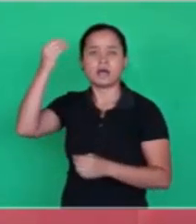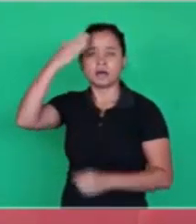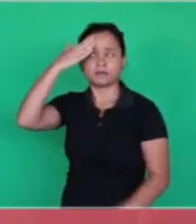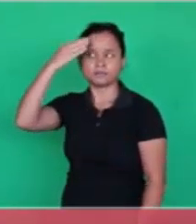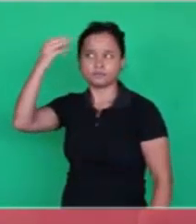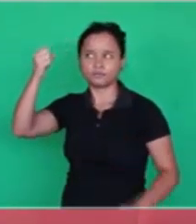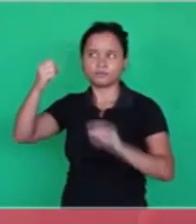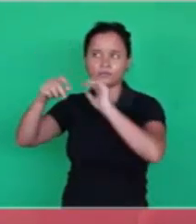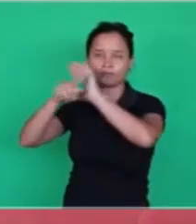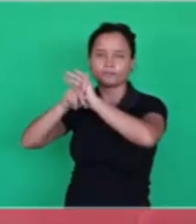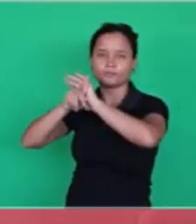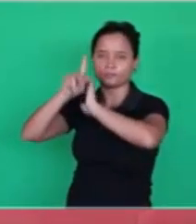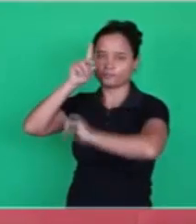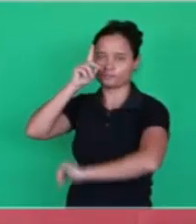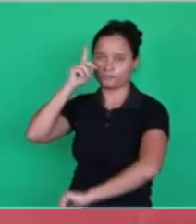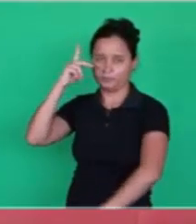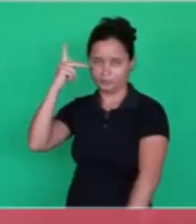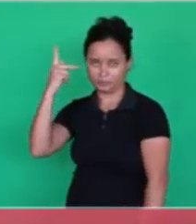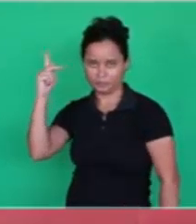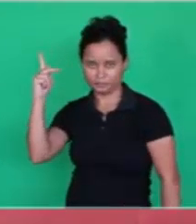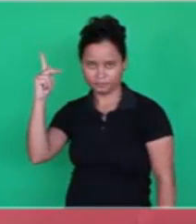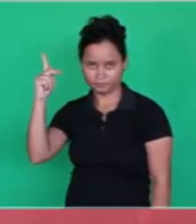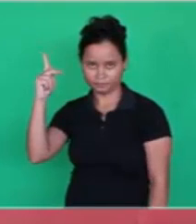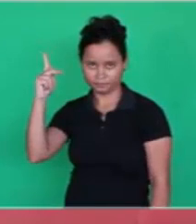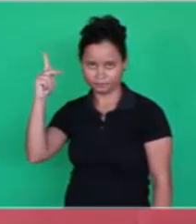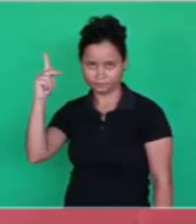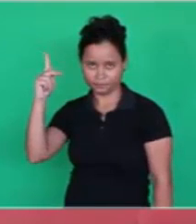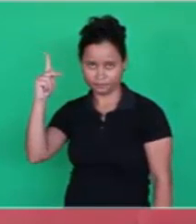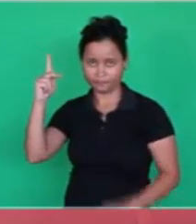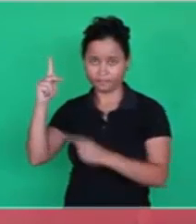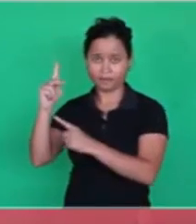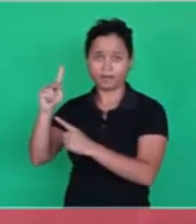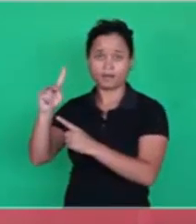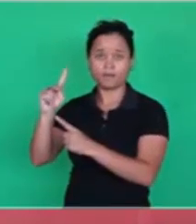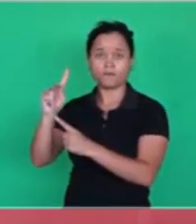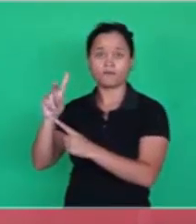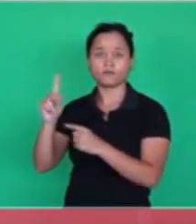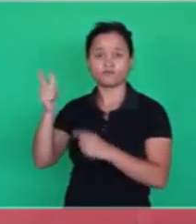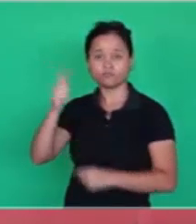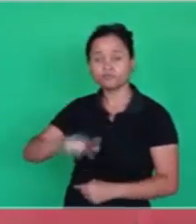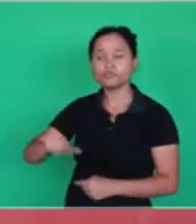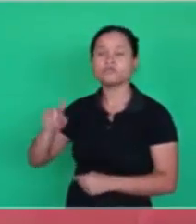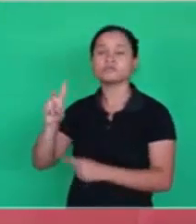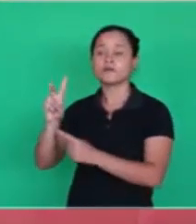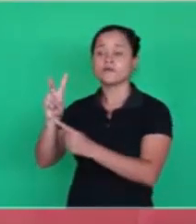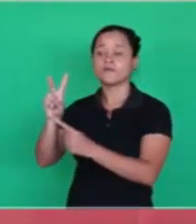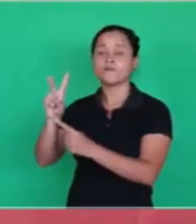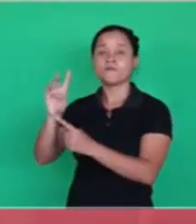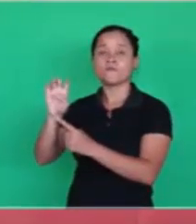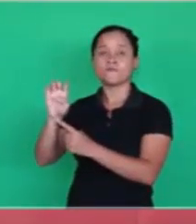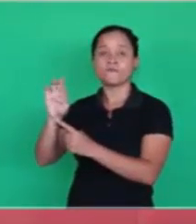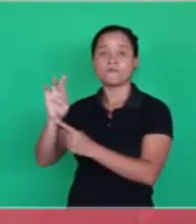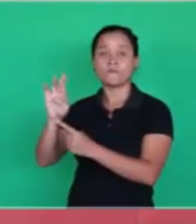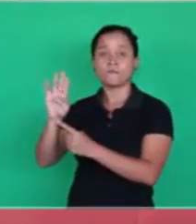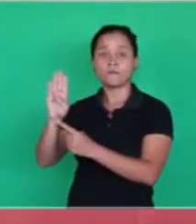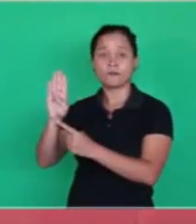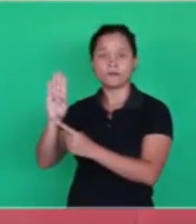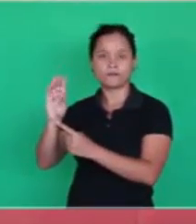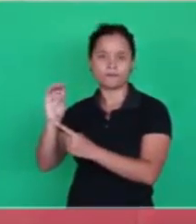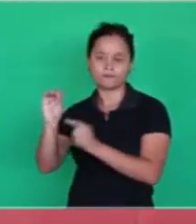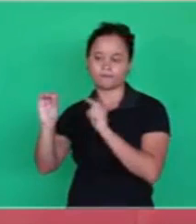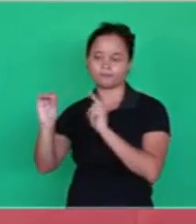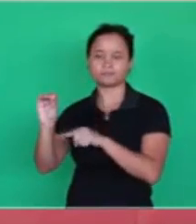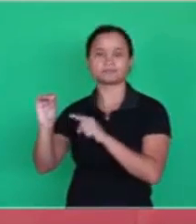his wisdom. And his wisdom is the word. And who is the word? The word is Jesus. So Jesus